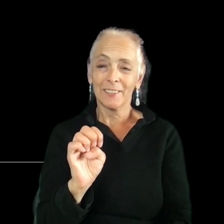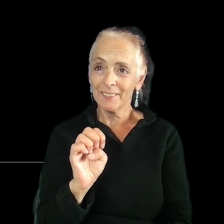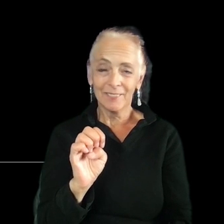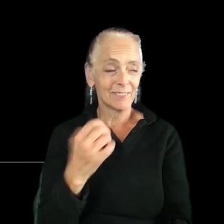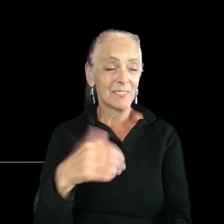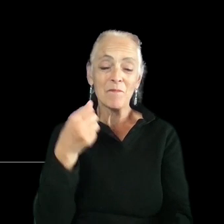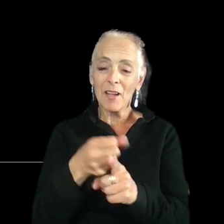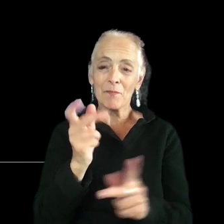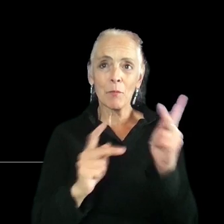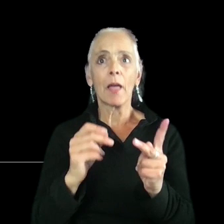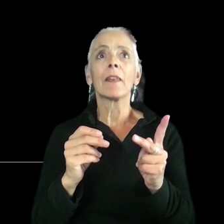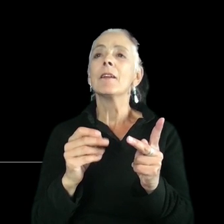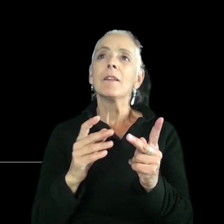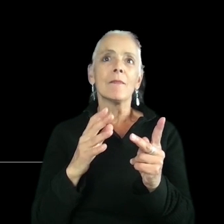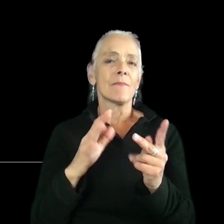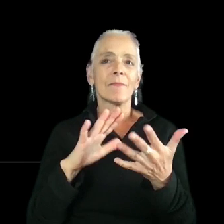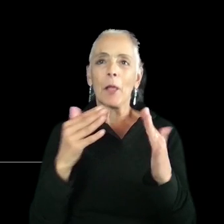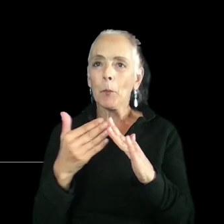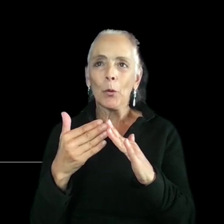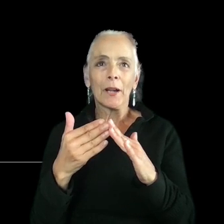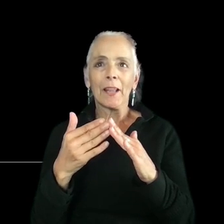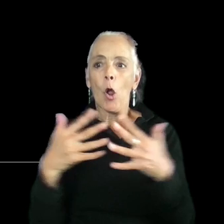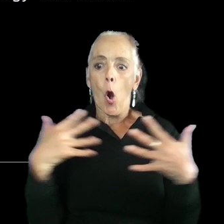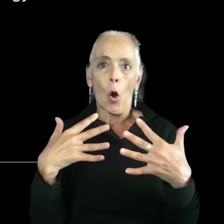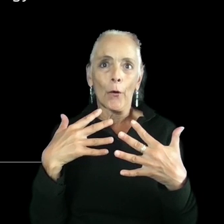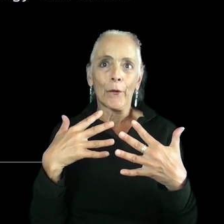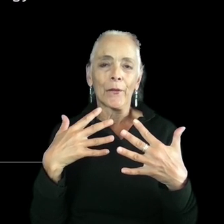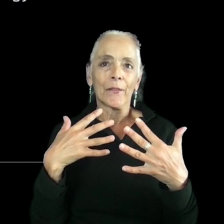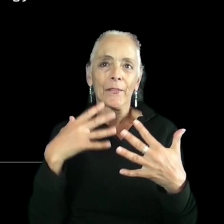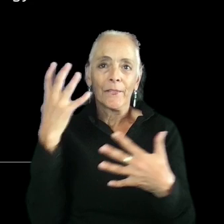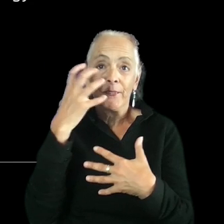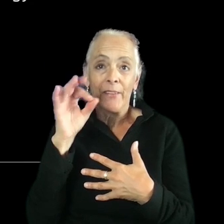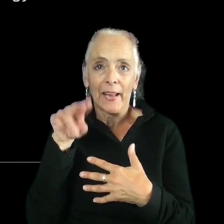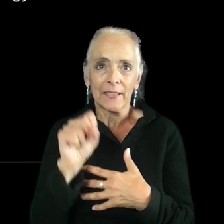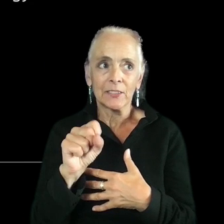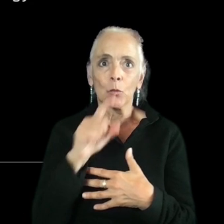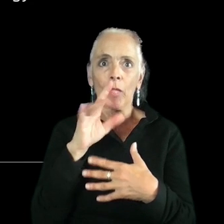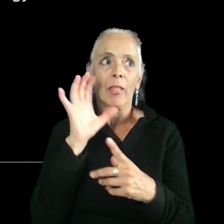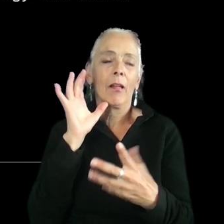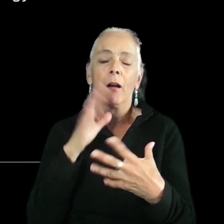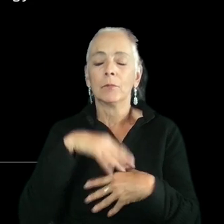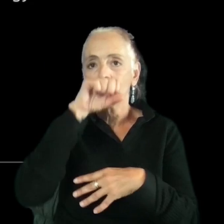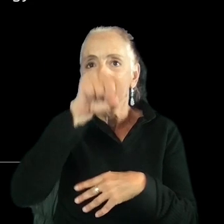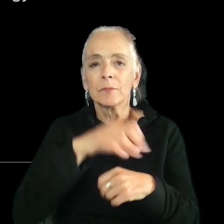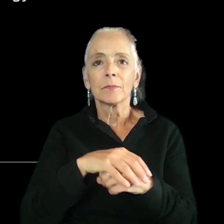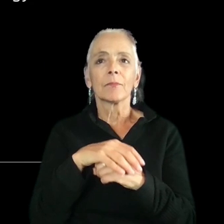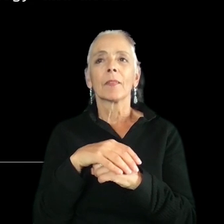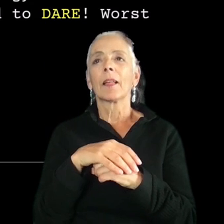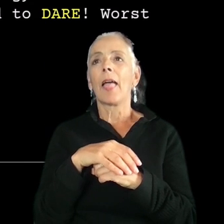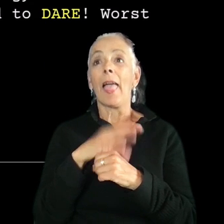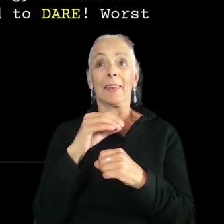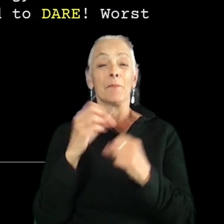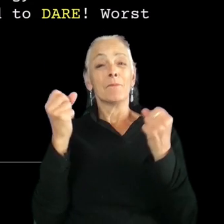most active and loyal community, hashtag horror fam, in pop culture. It is a subject of so many studies on culture, psychology,